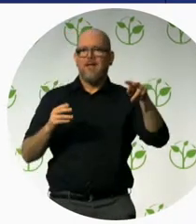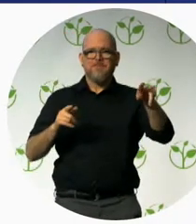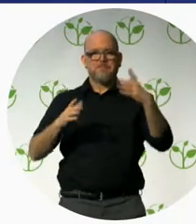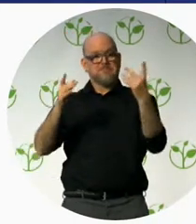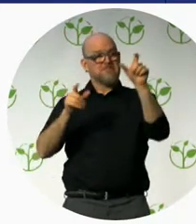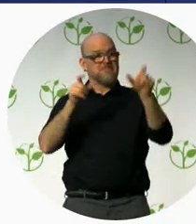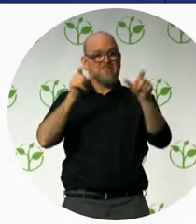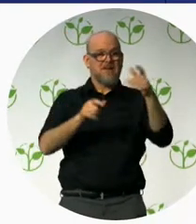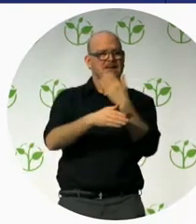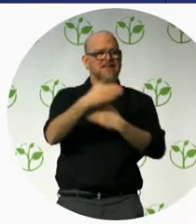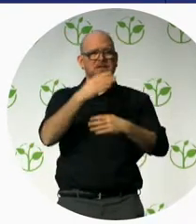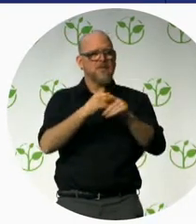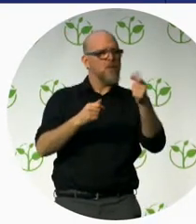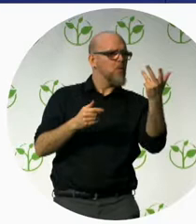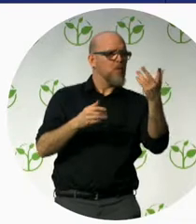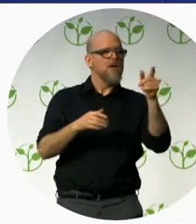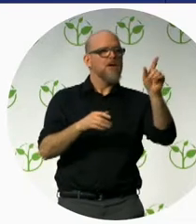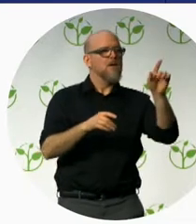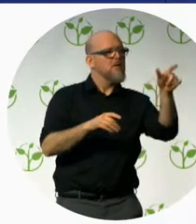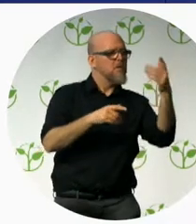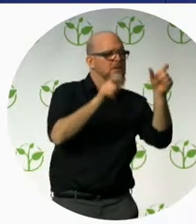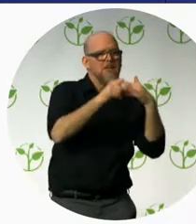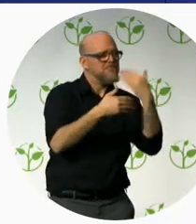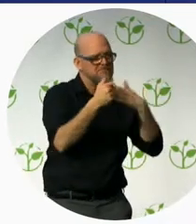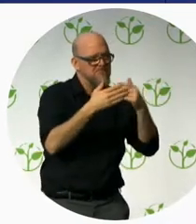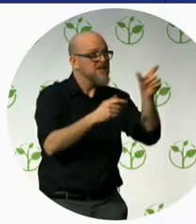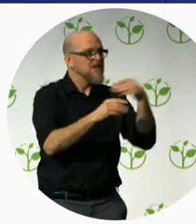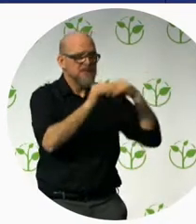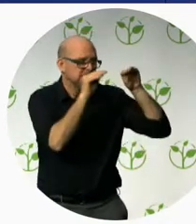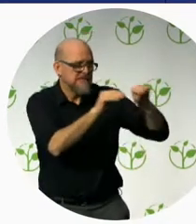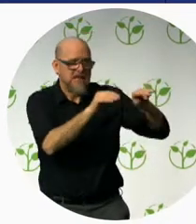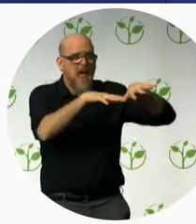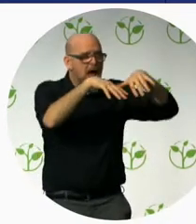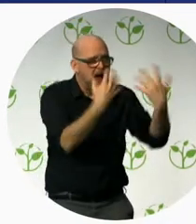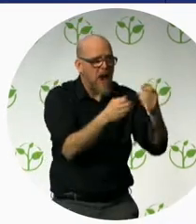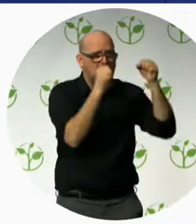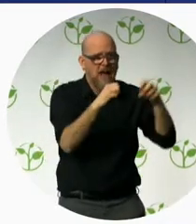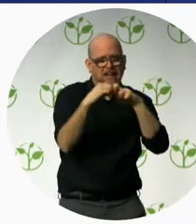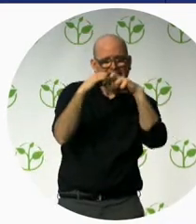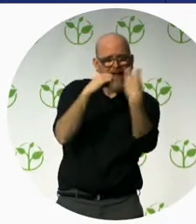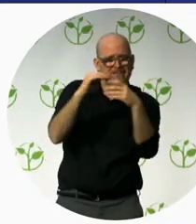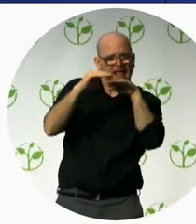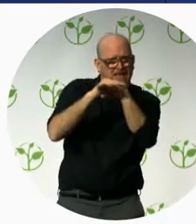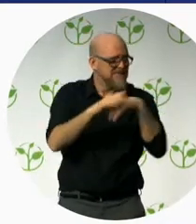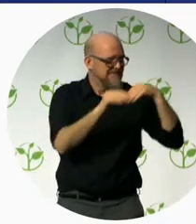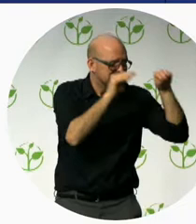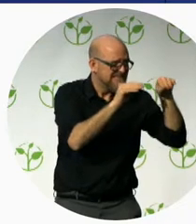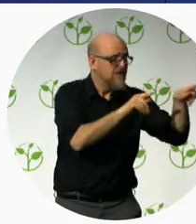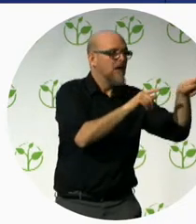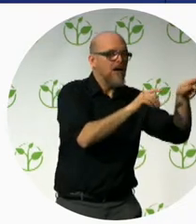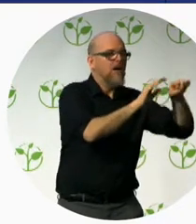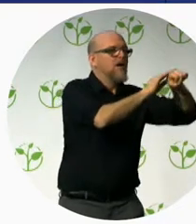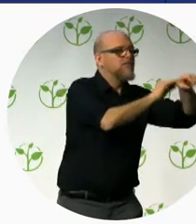toczą się prace nad Europejskim Aktem w sprawie dostępności, który wprowadzi ogólnie